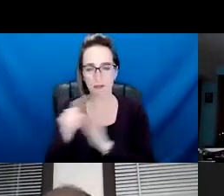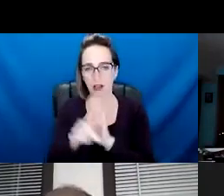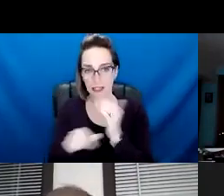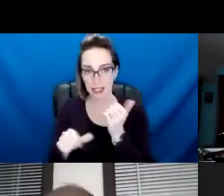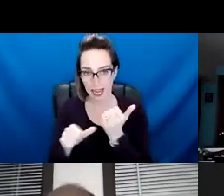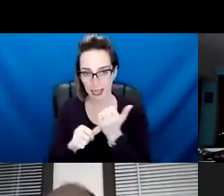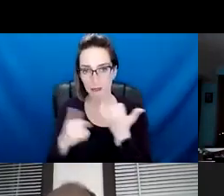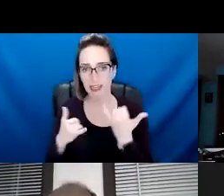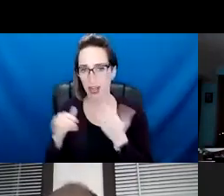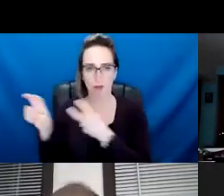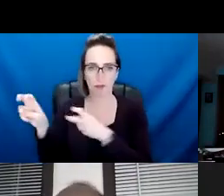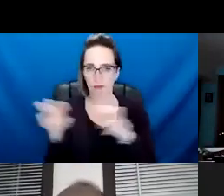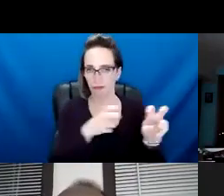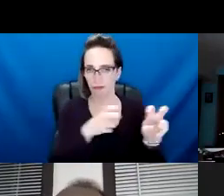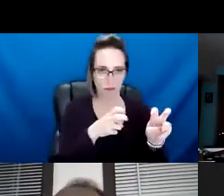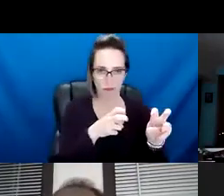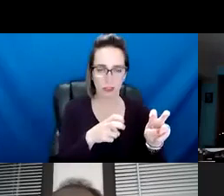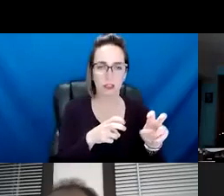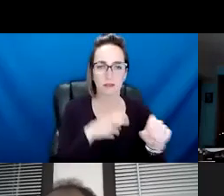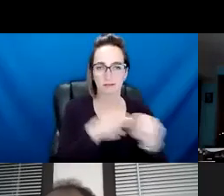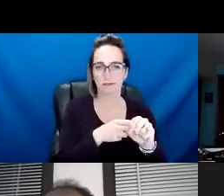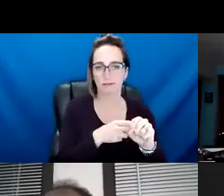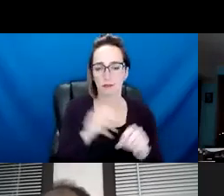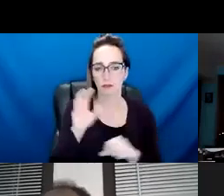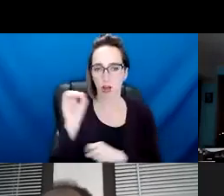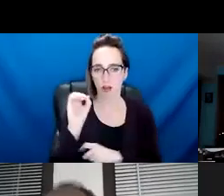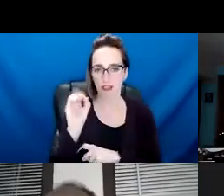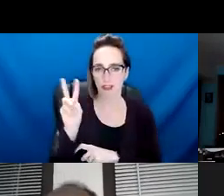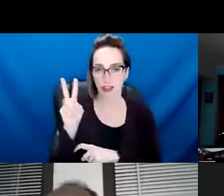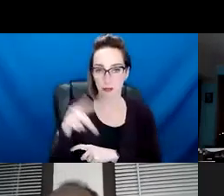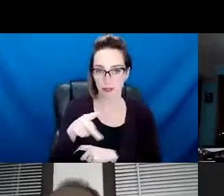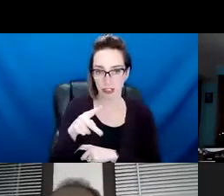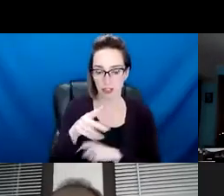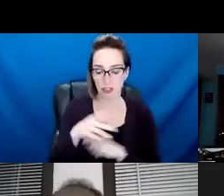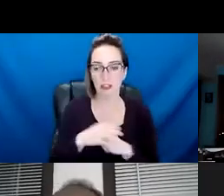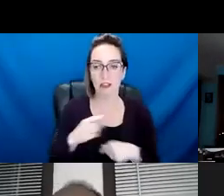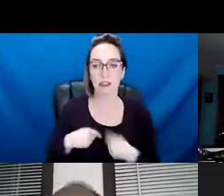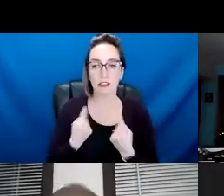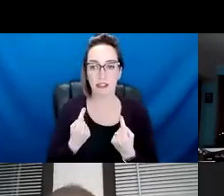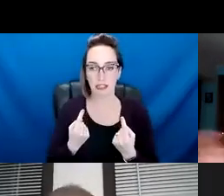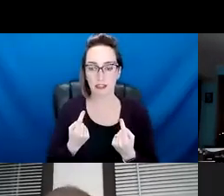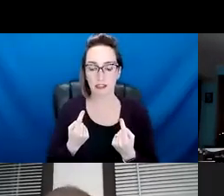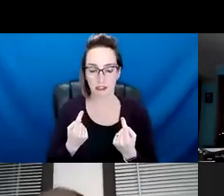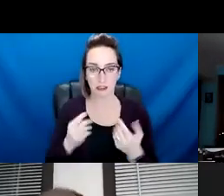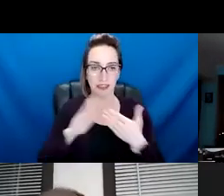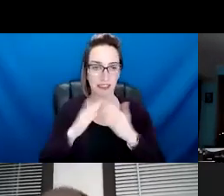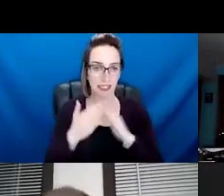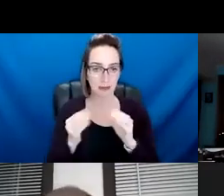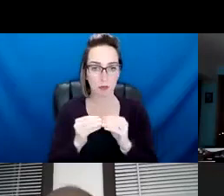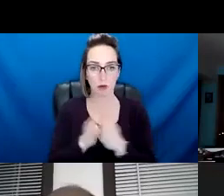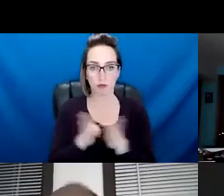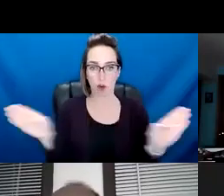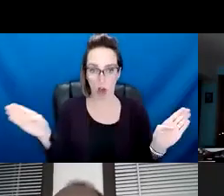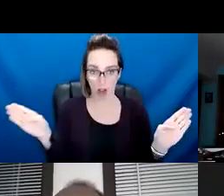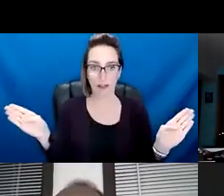since shift now over to the office of violence prevention. And since the city has moved to, um, a broader city-wide